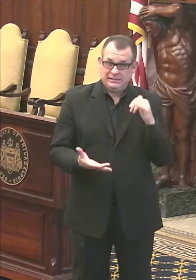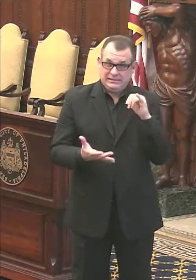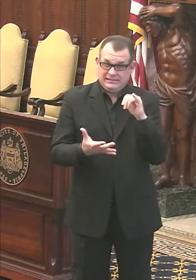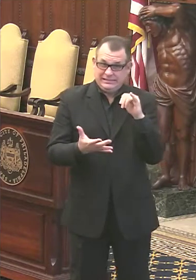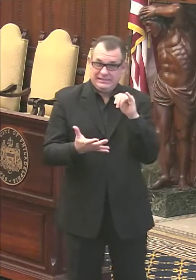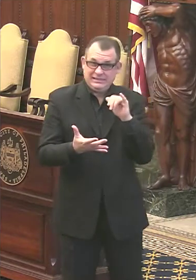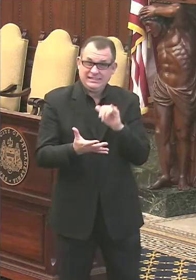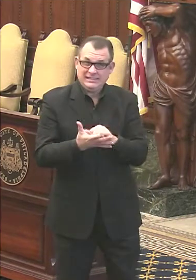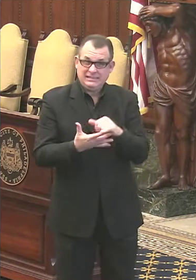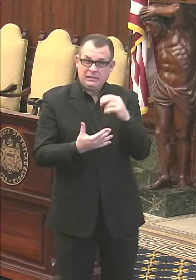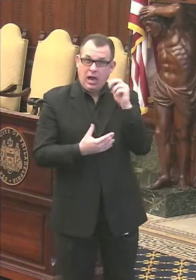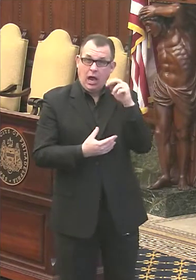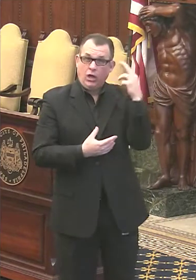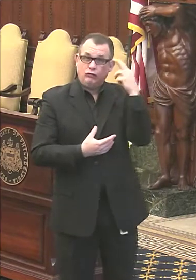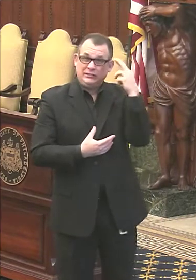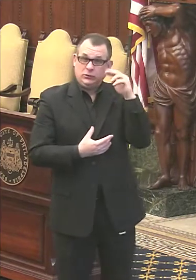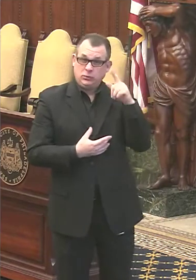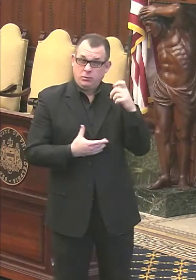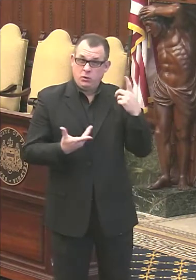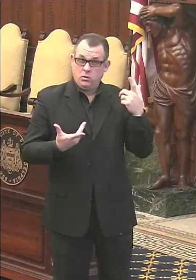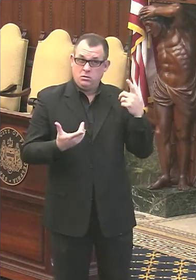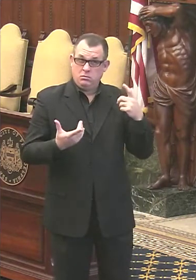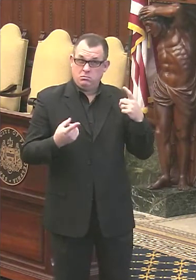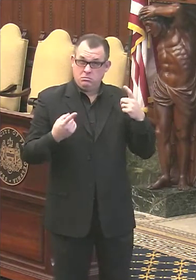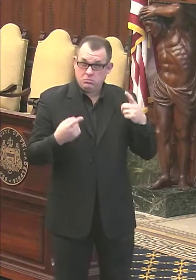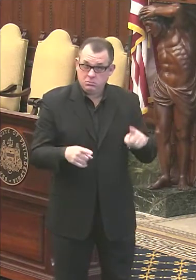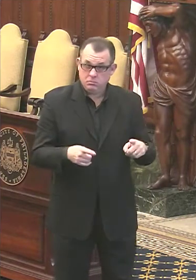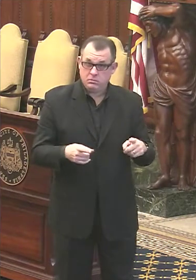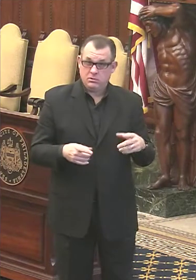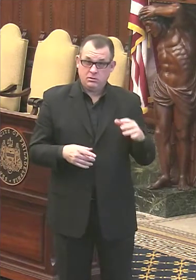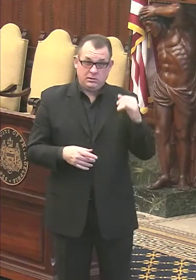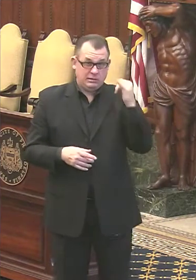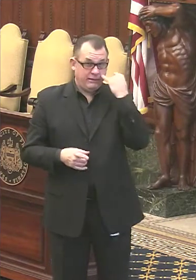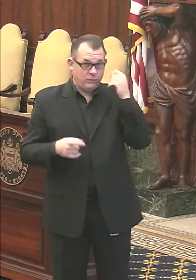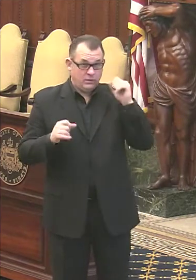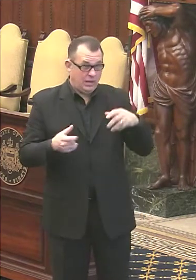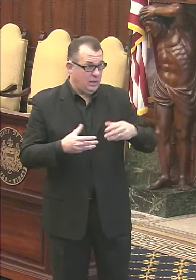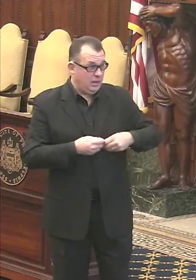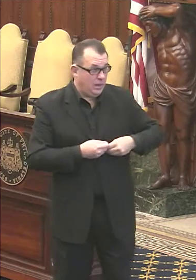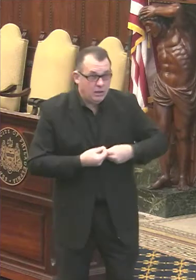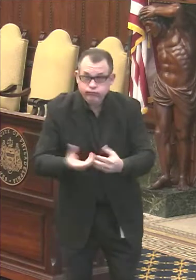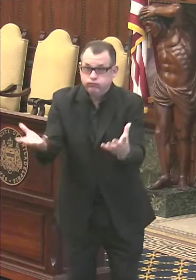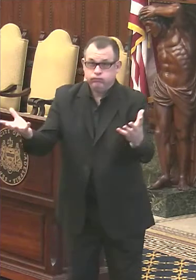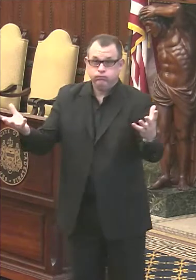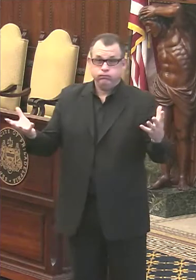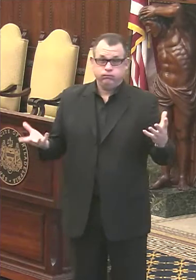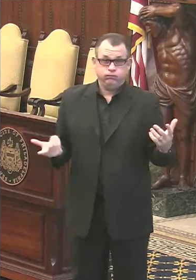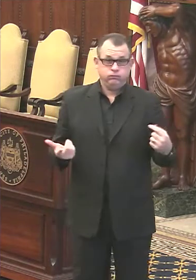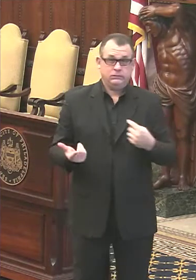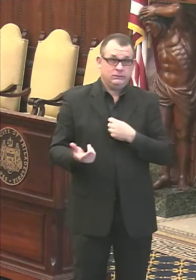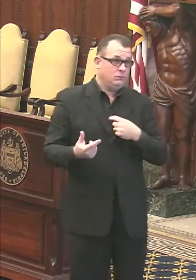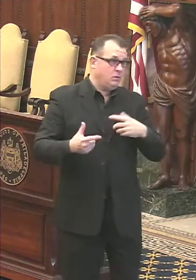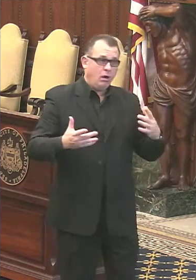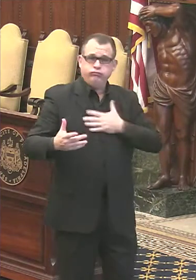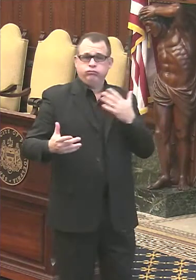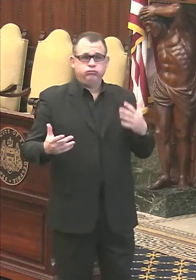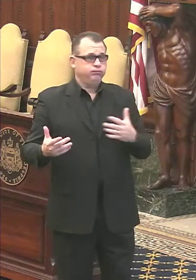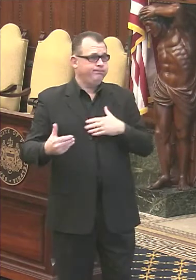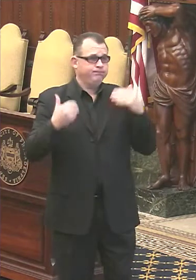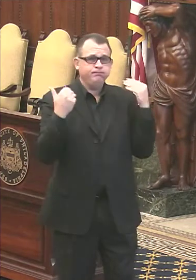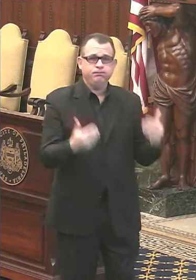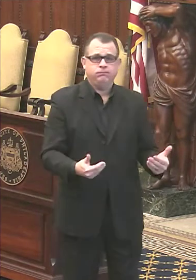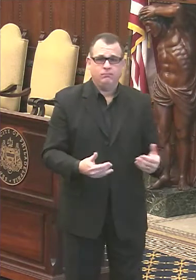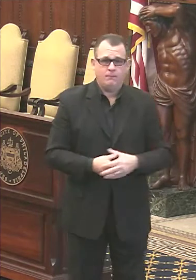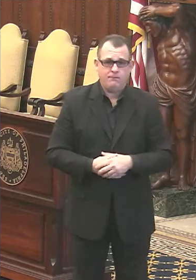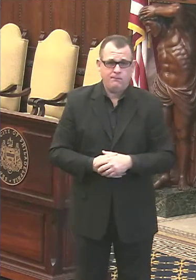If they can deliver that many doses that are proportional to that during that time period, we absolutely can get into people's arms. You think there's that,